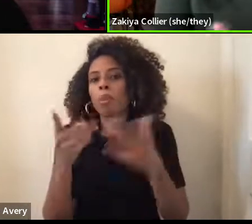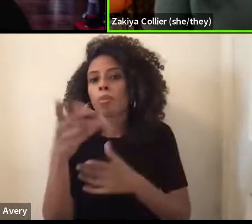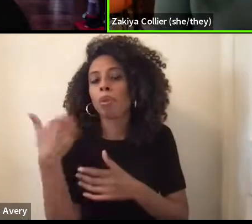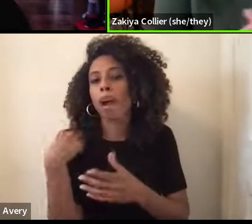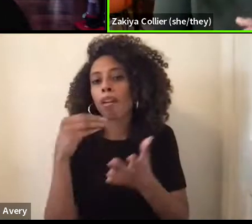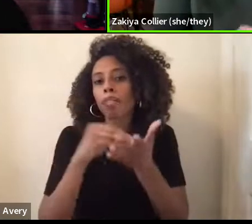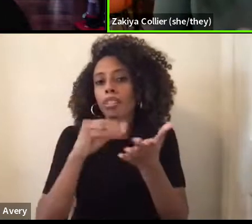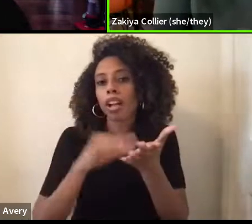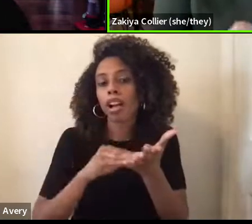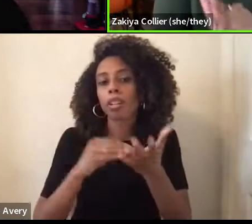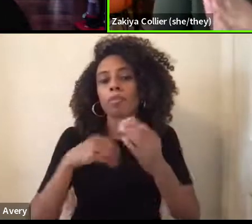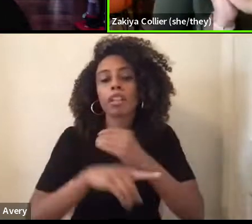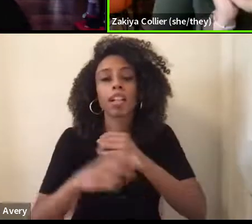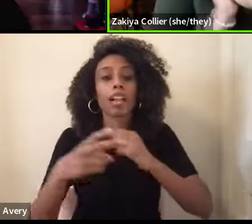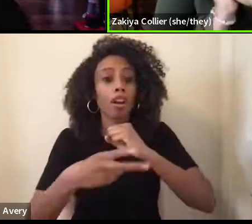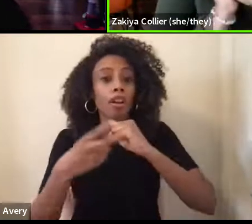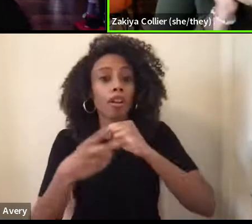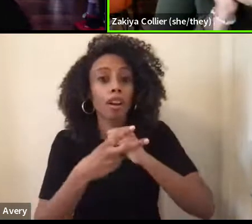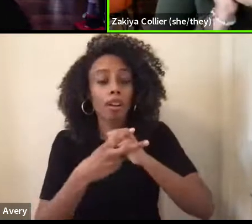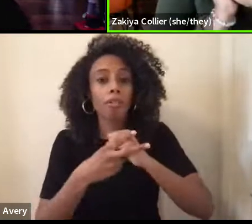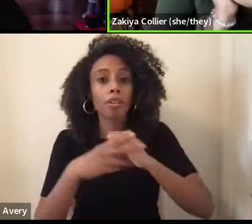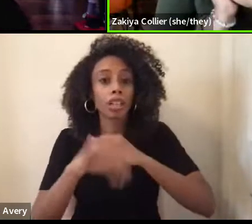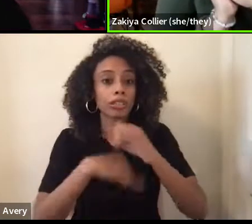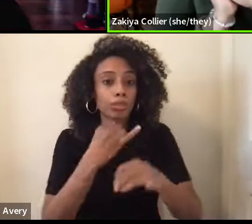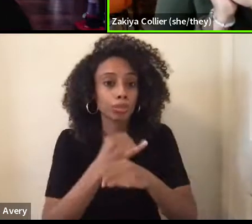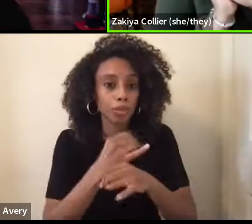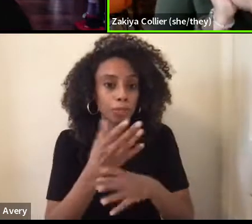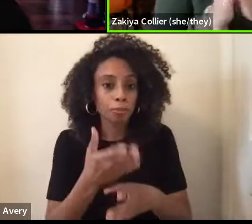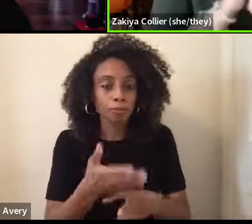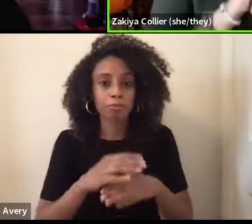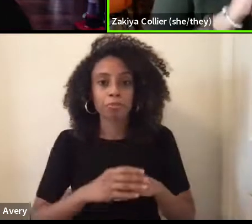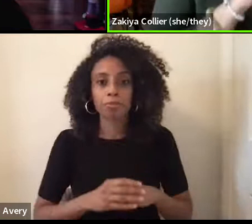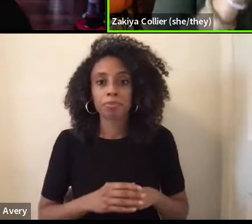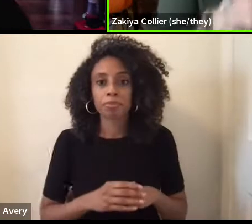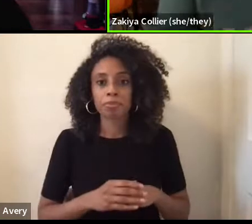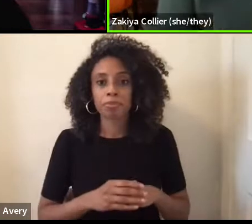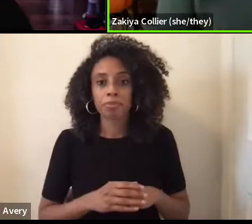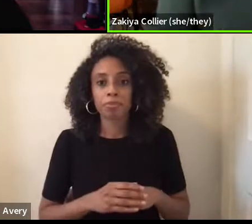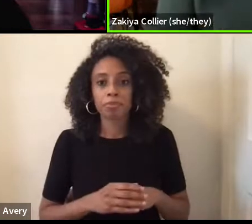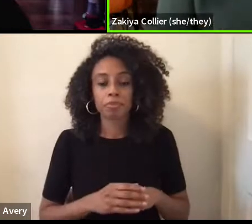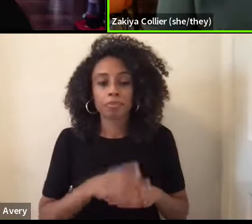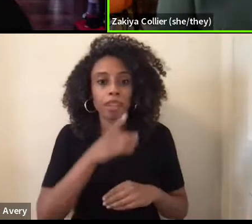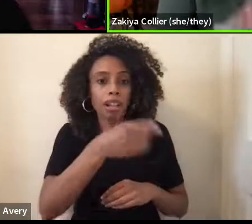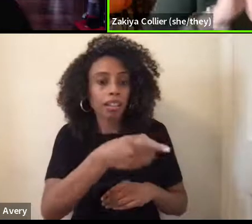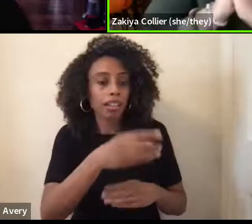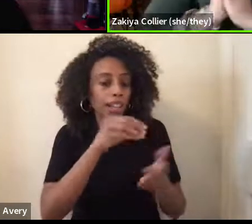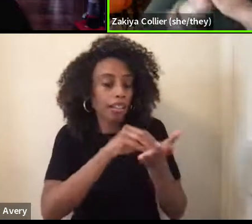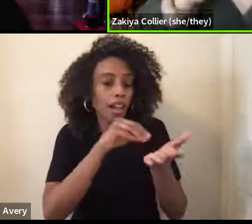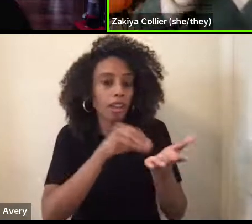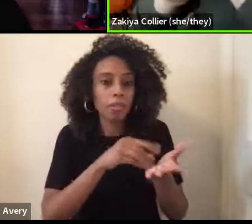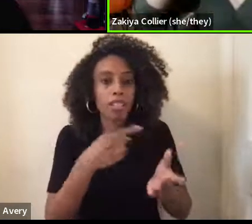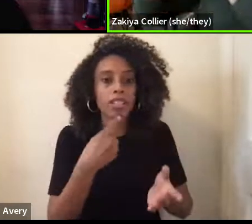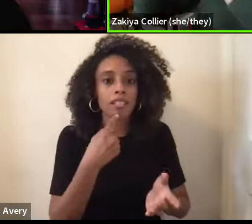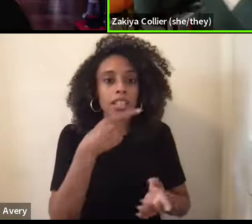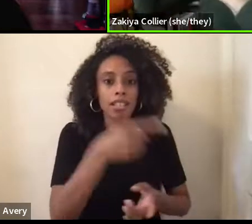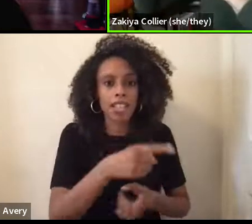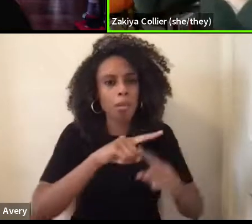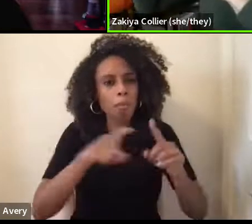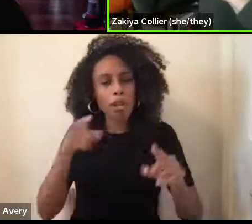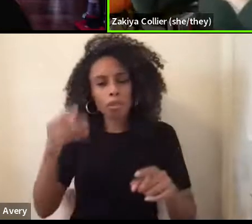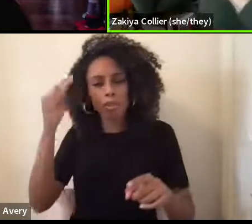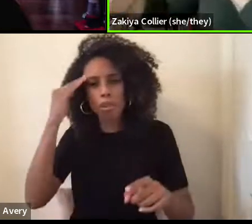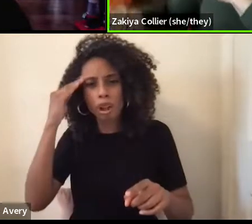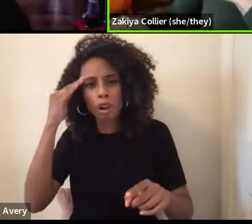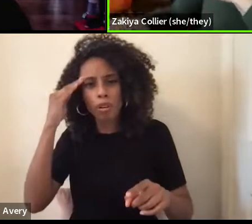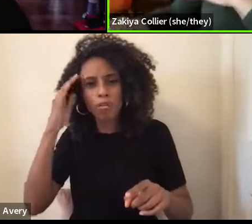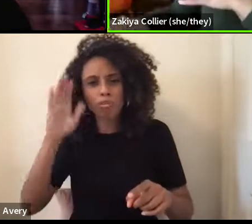an archival institution, um, that says this, but you know your experience to be